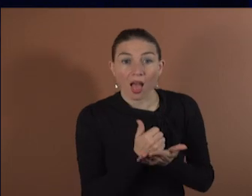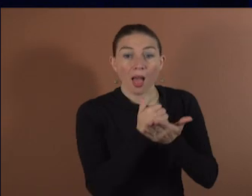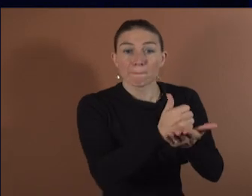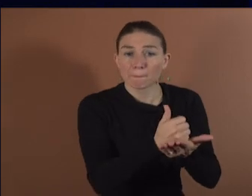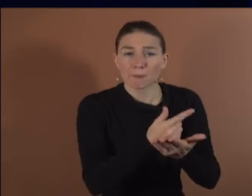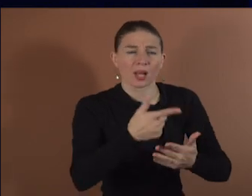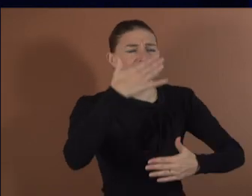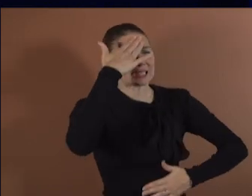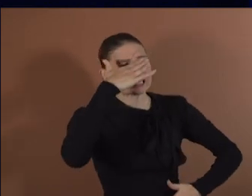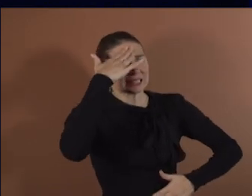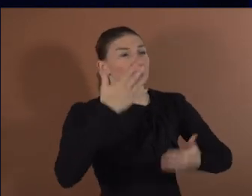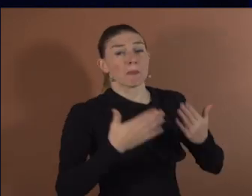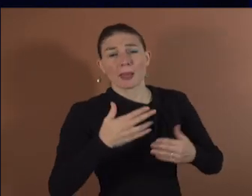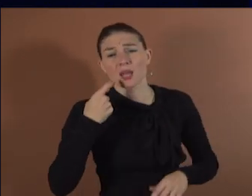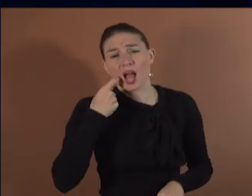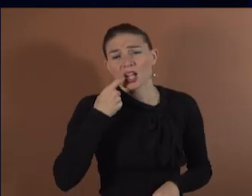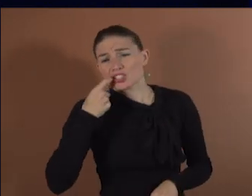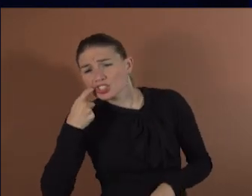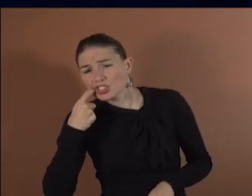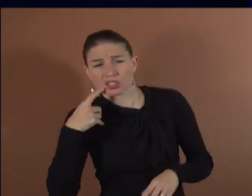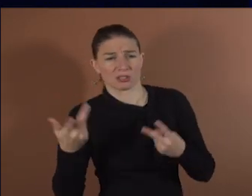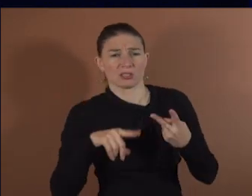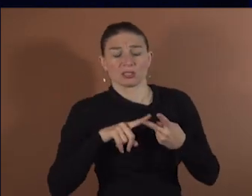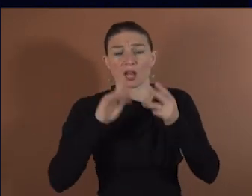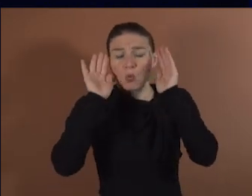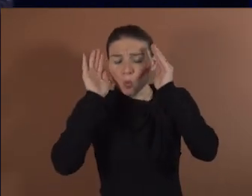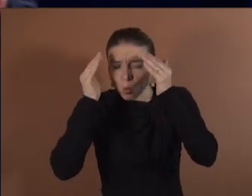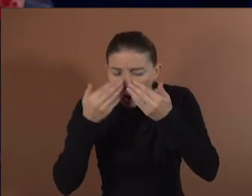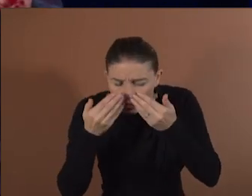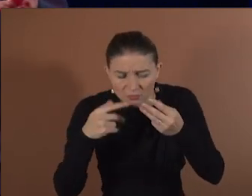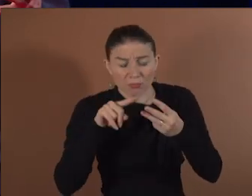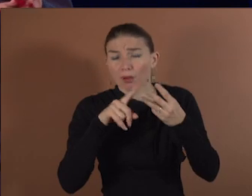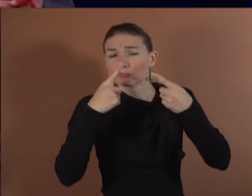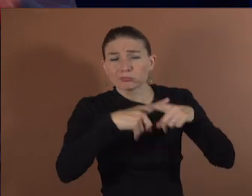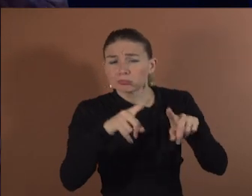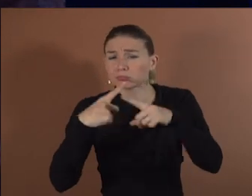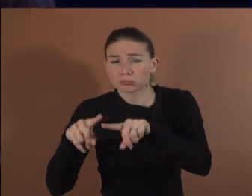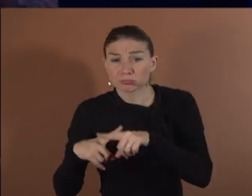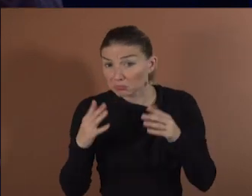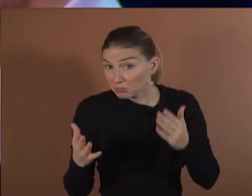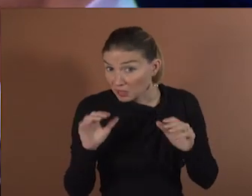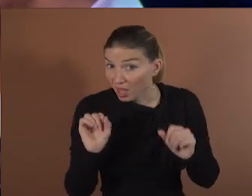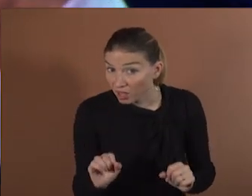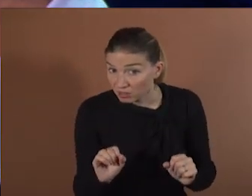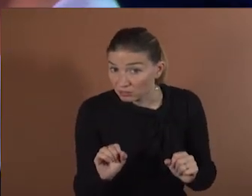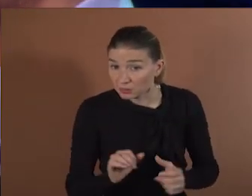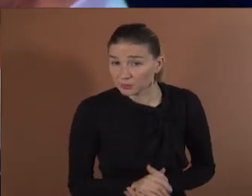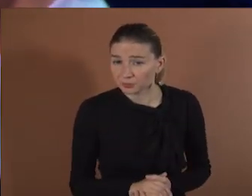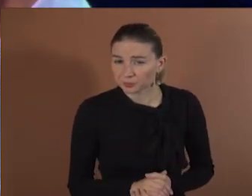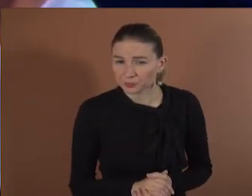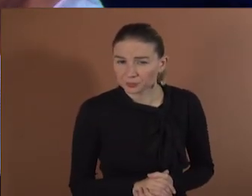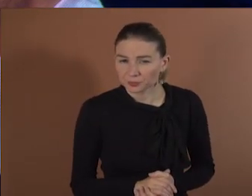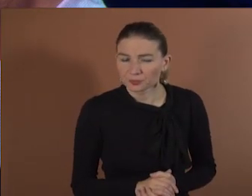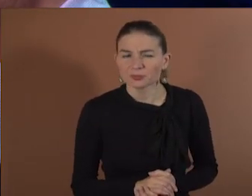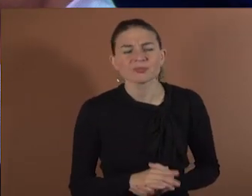other diseases, like addiction and autism. But why does this work so well? I think this technique empowers